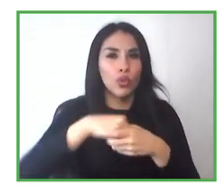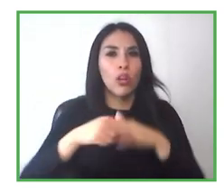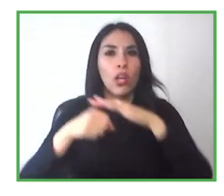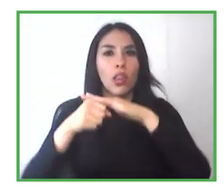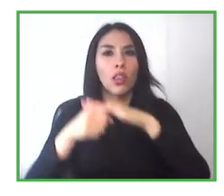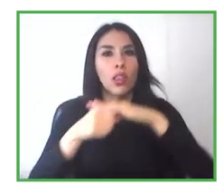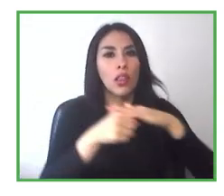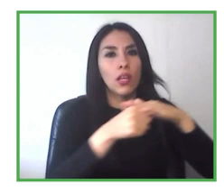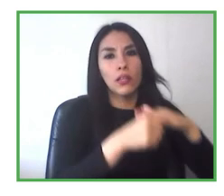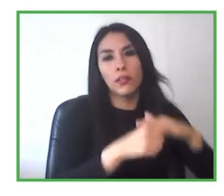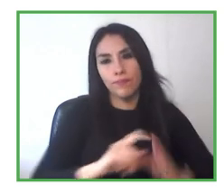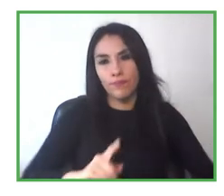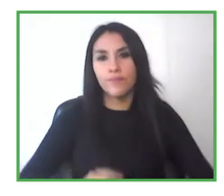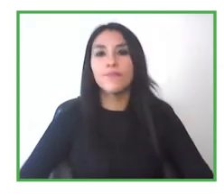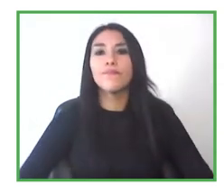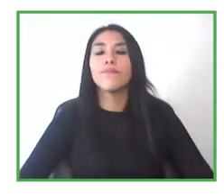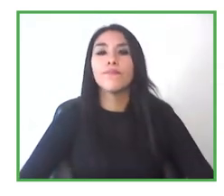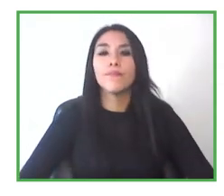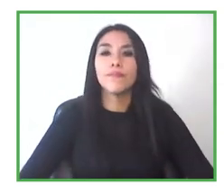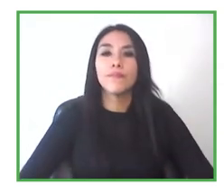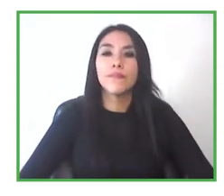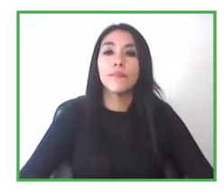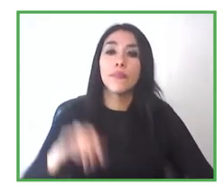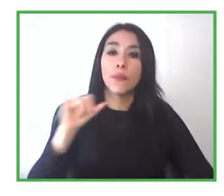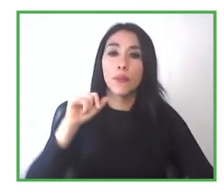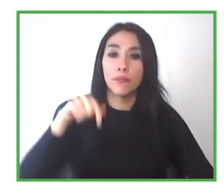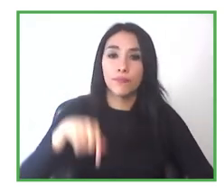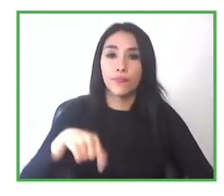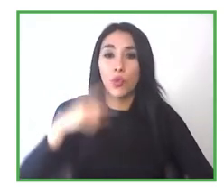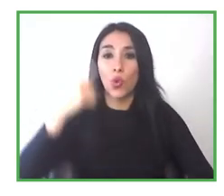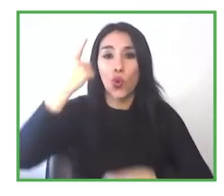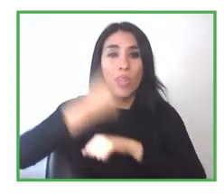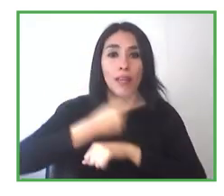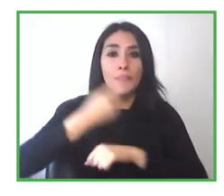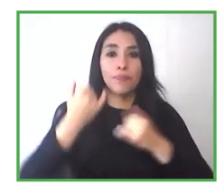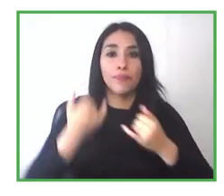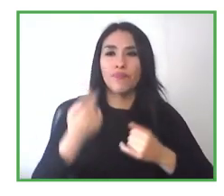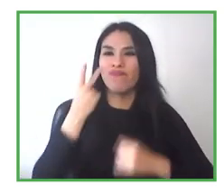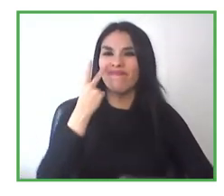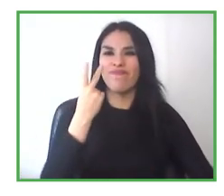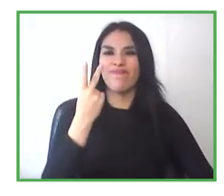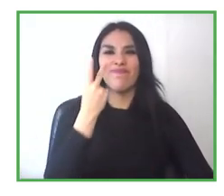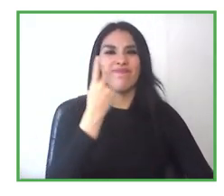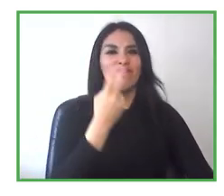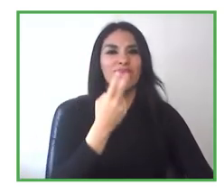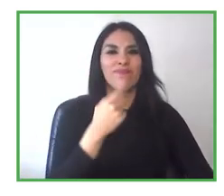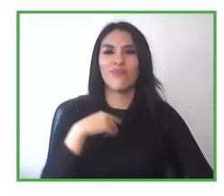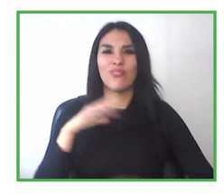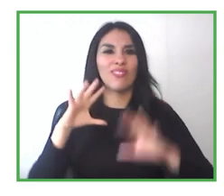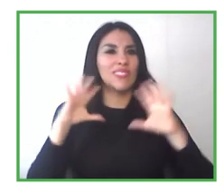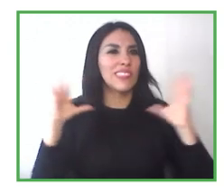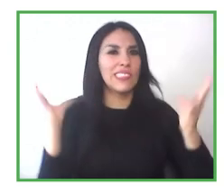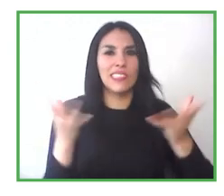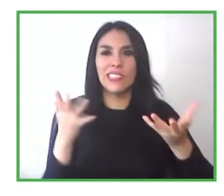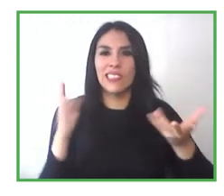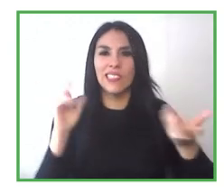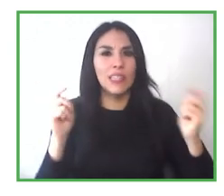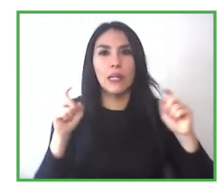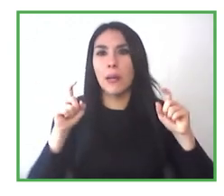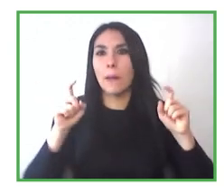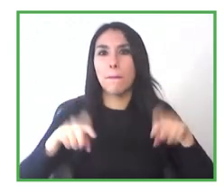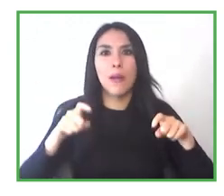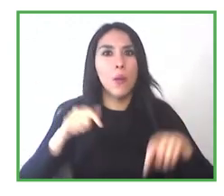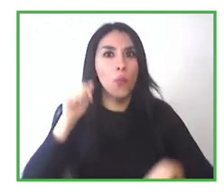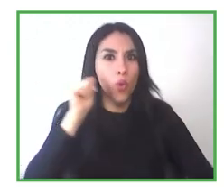In all senses of the word. Today, we see a huge need for women to be able to also install ourselves in the